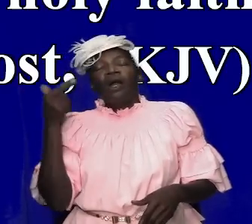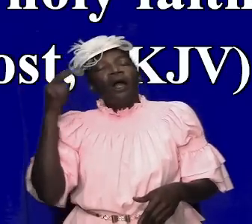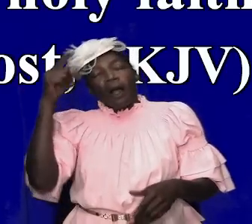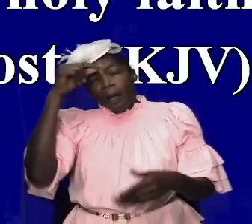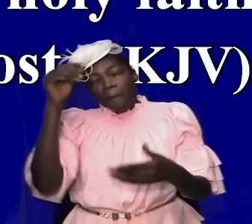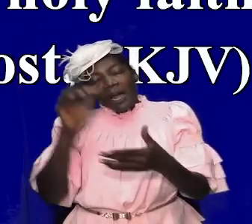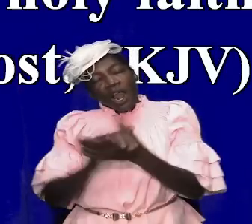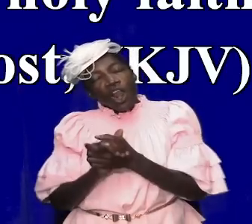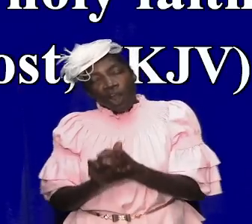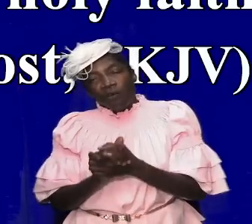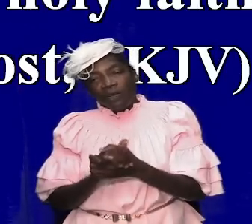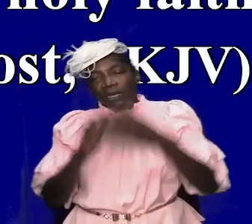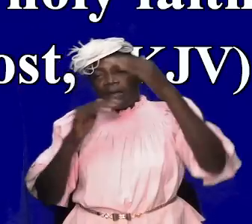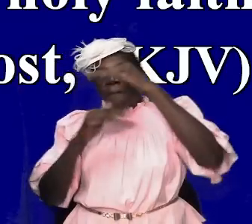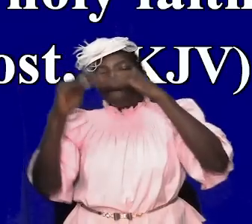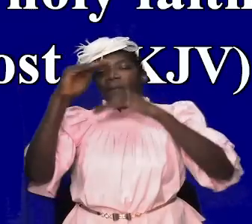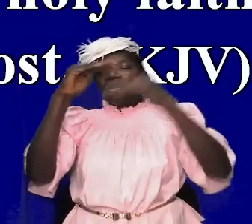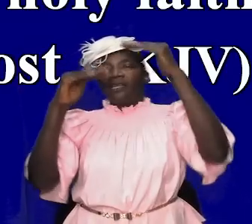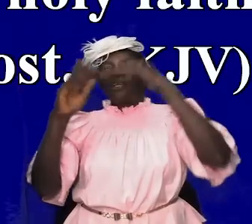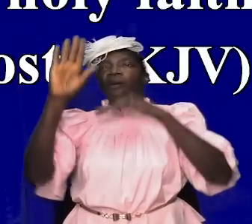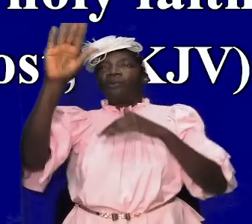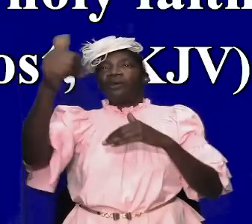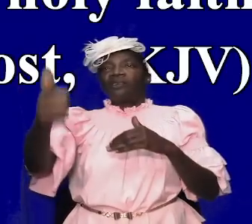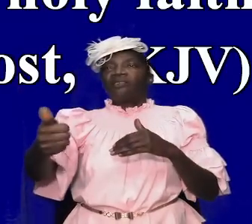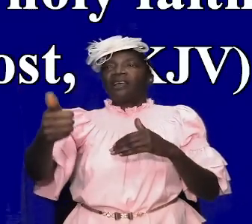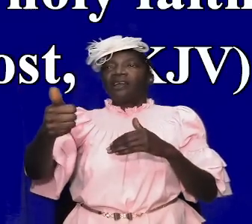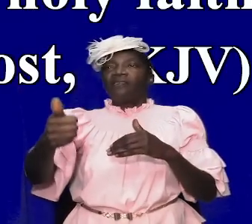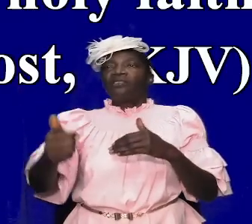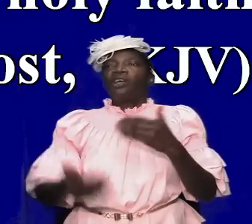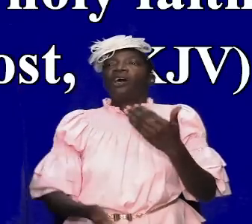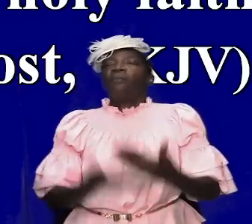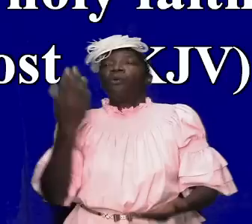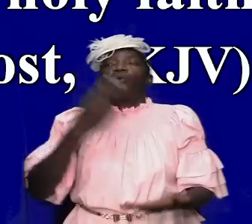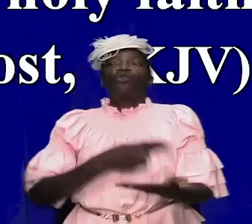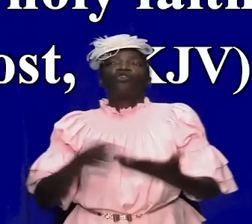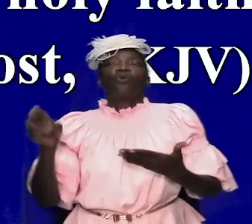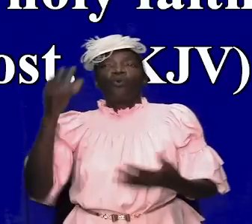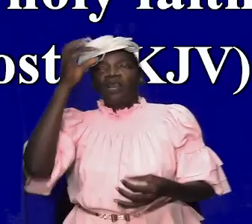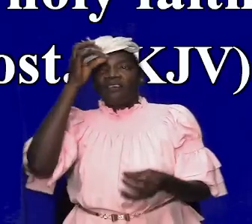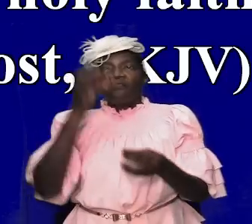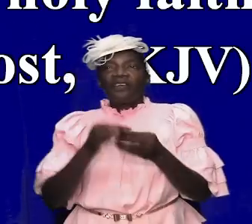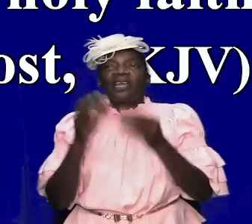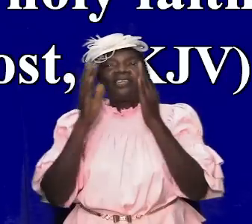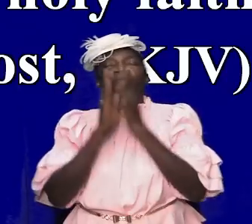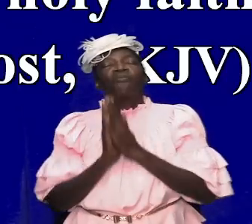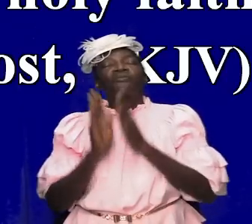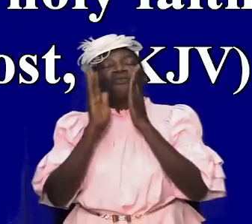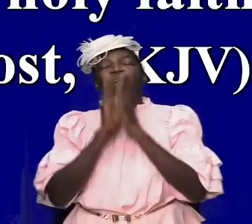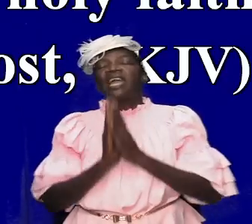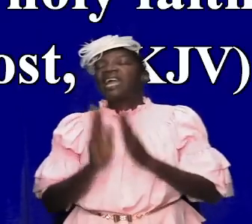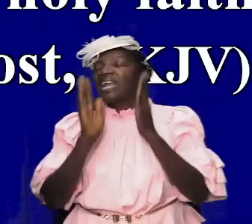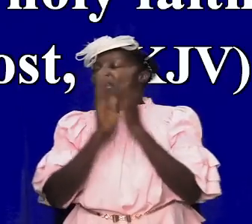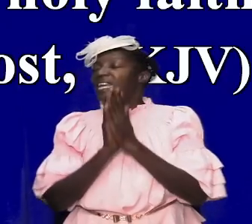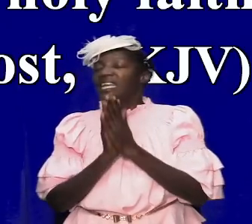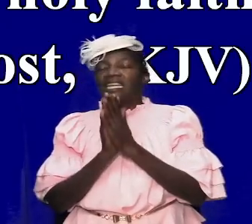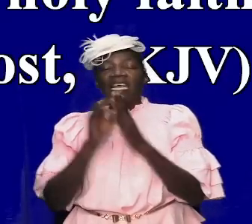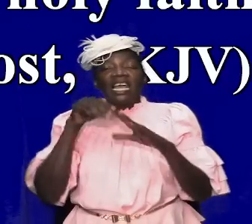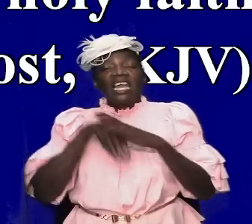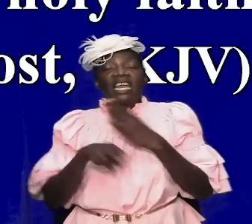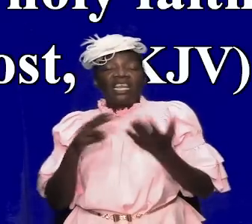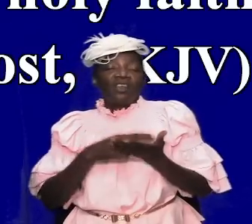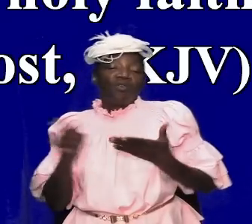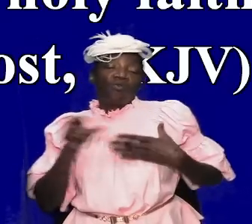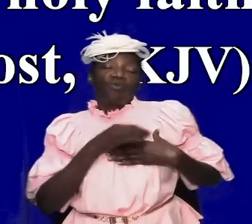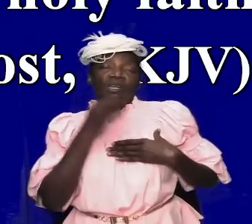building up yourselves on your most holy faith praying in the